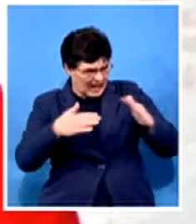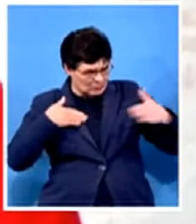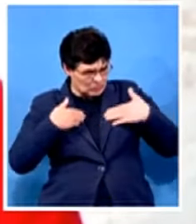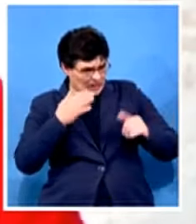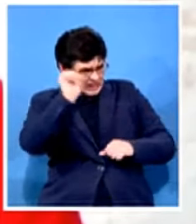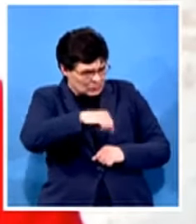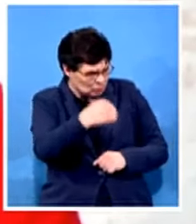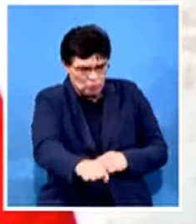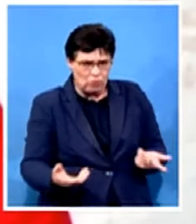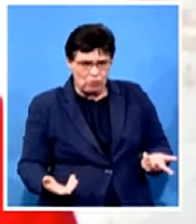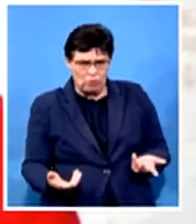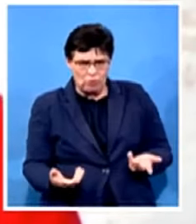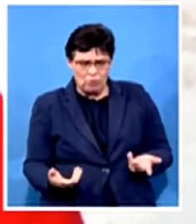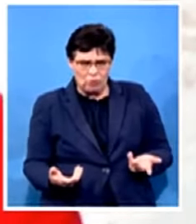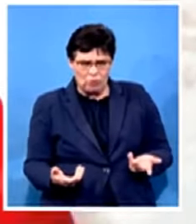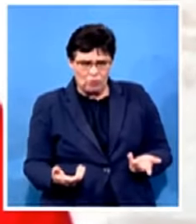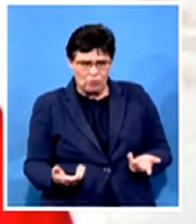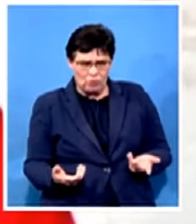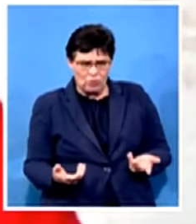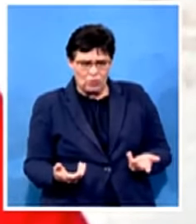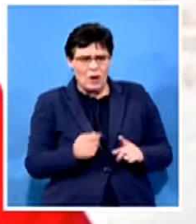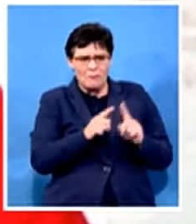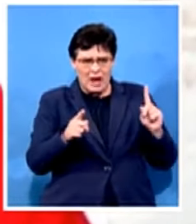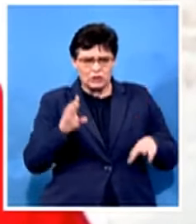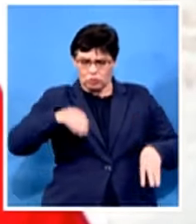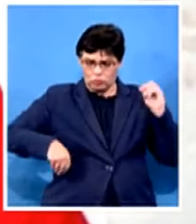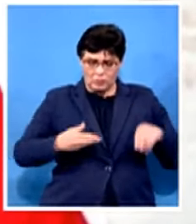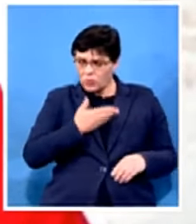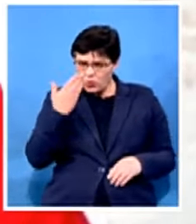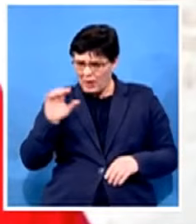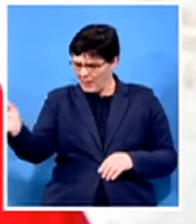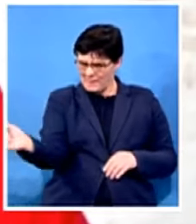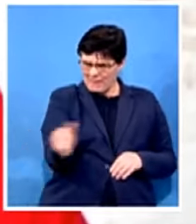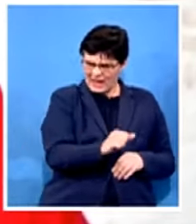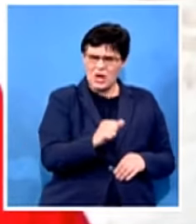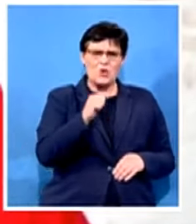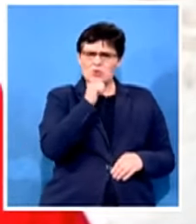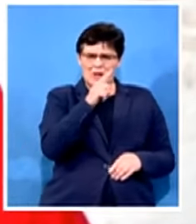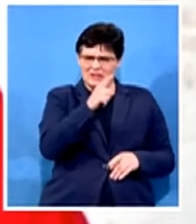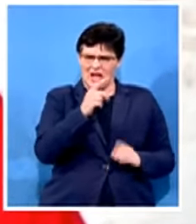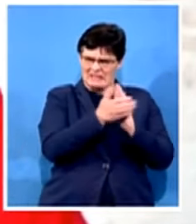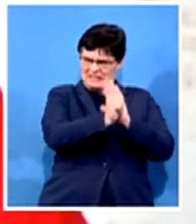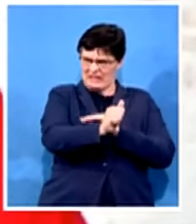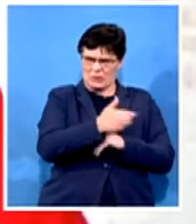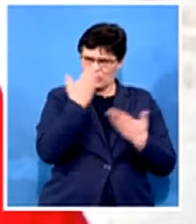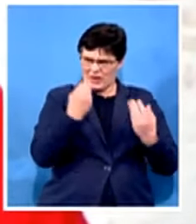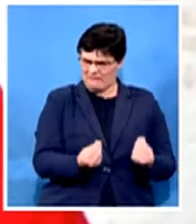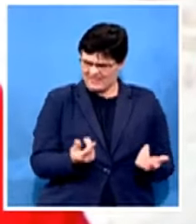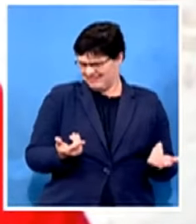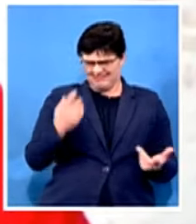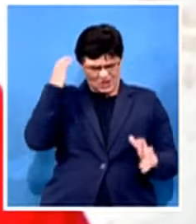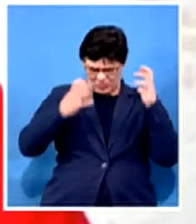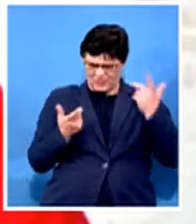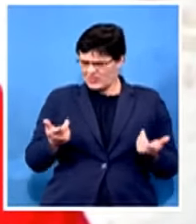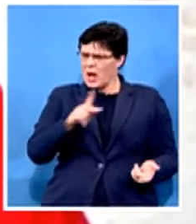uh not corrupt he will hire him even though he's not competent so that is why we're saying premier come out and